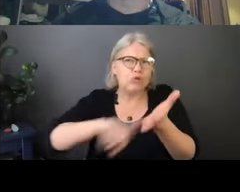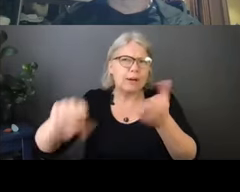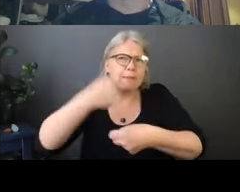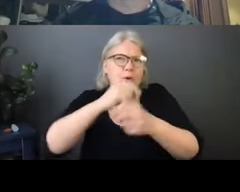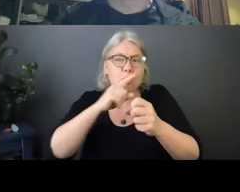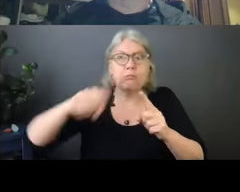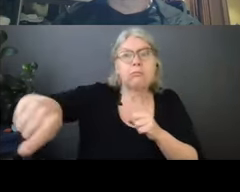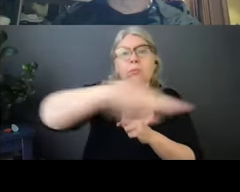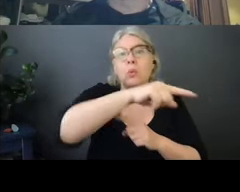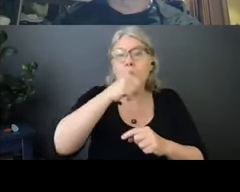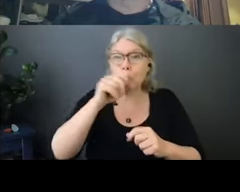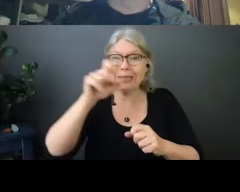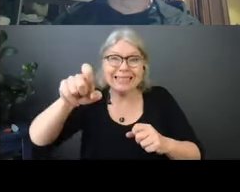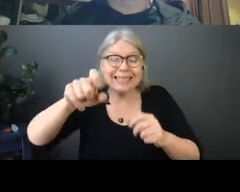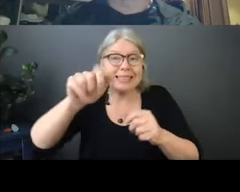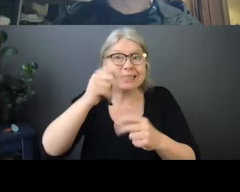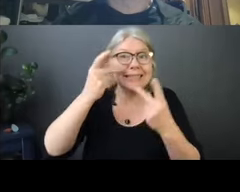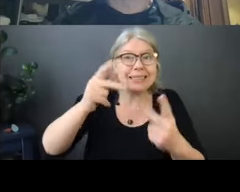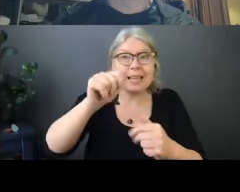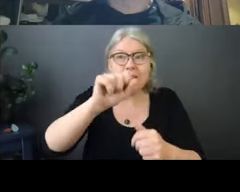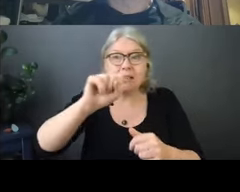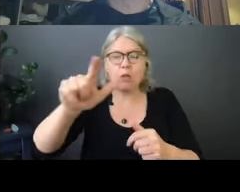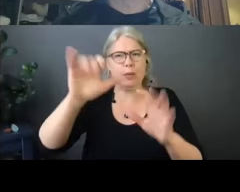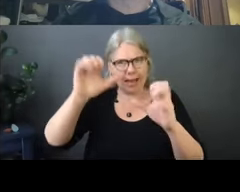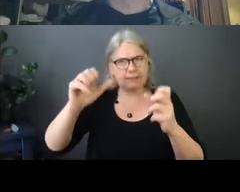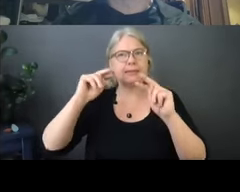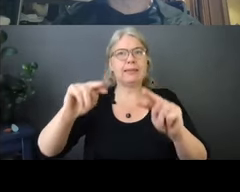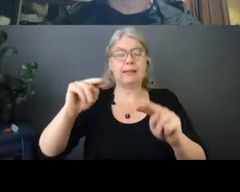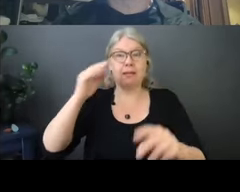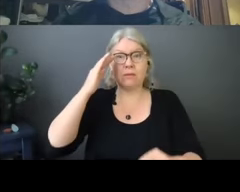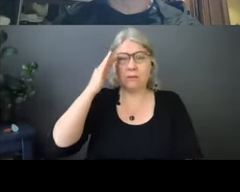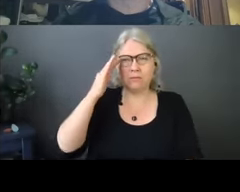everyone who needs the interpreters is able to see them.